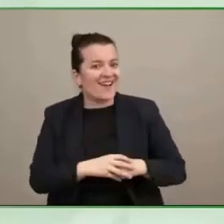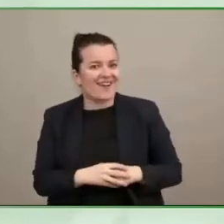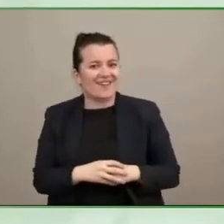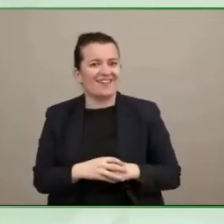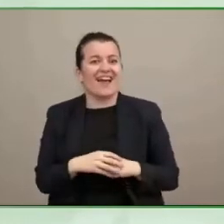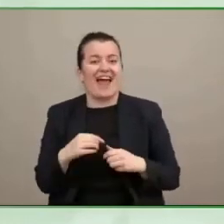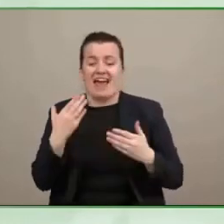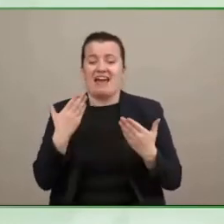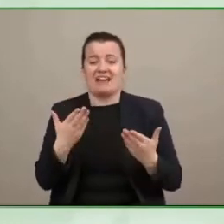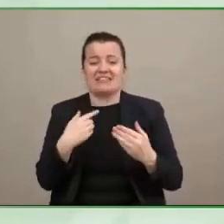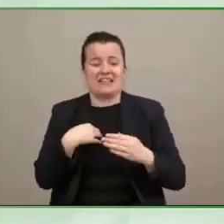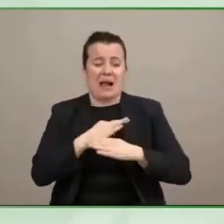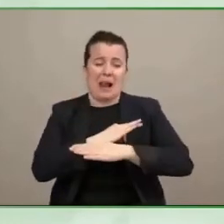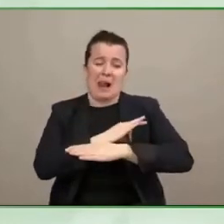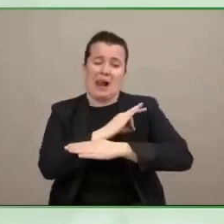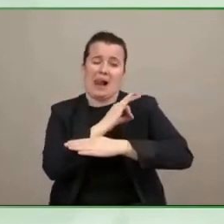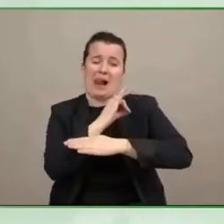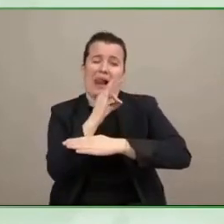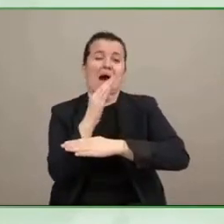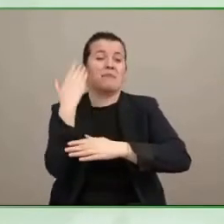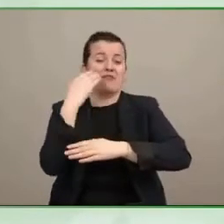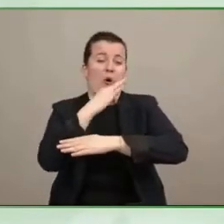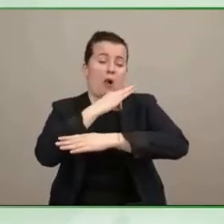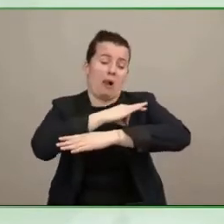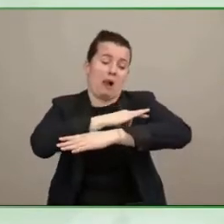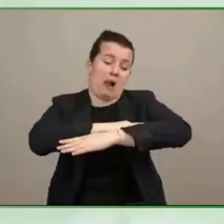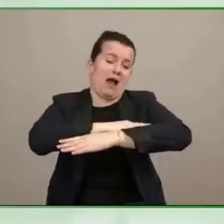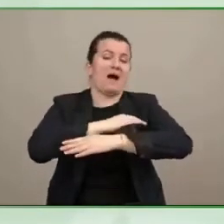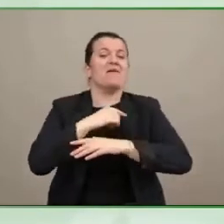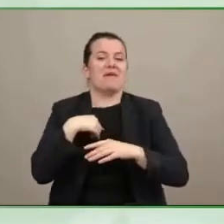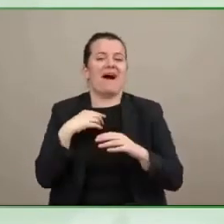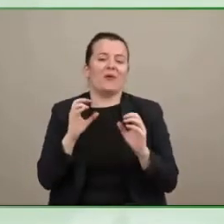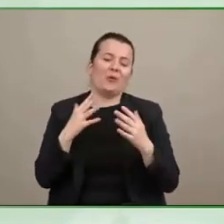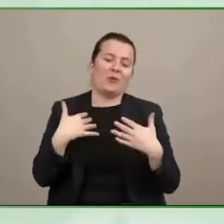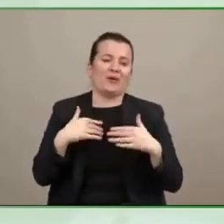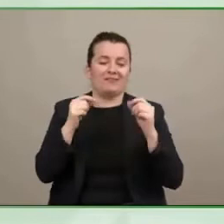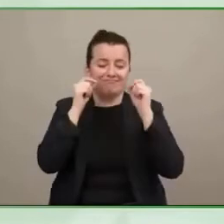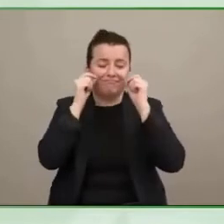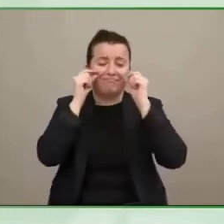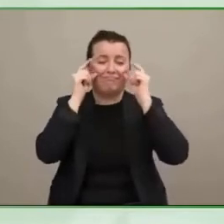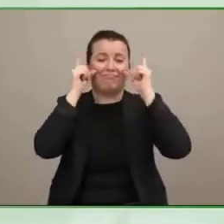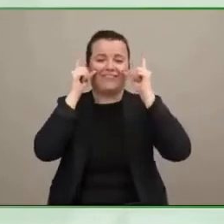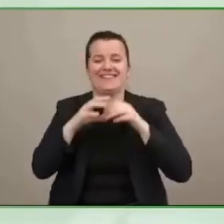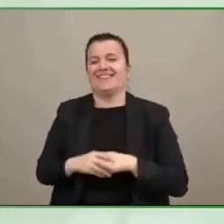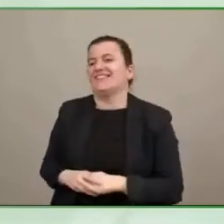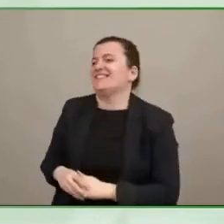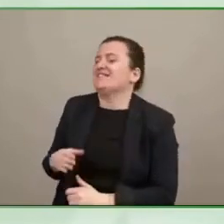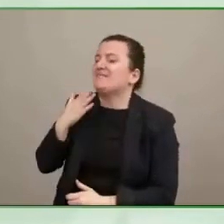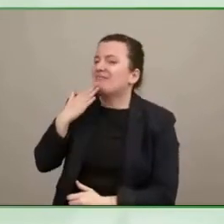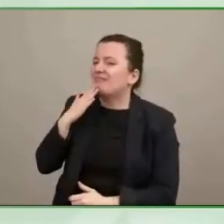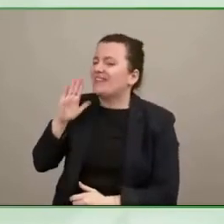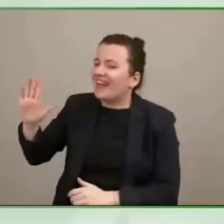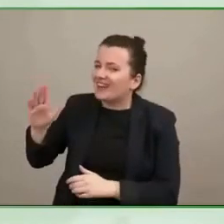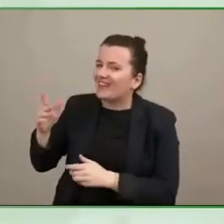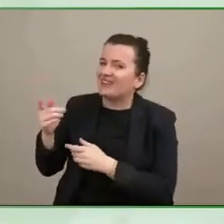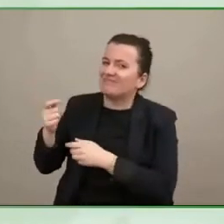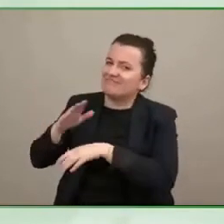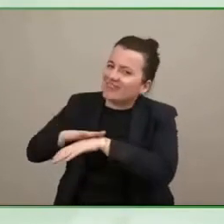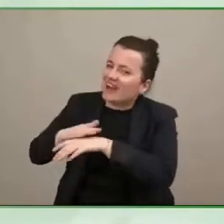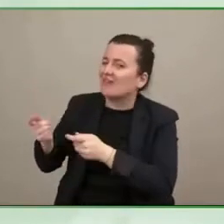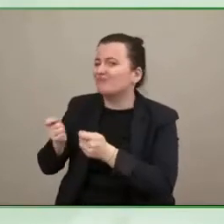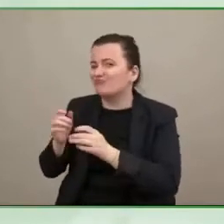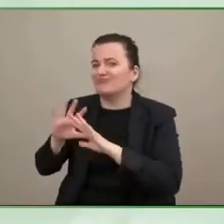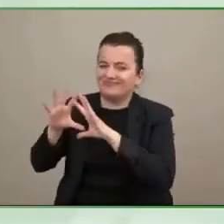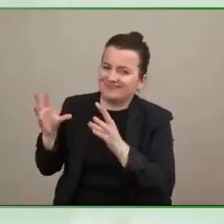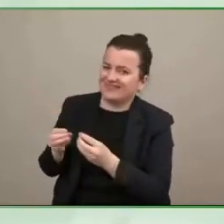it's early wonderful yes you already joined us for an earlier session thank you for your time you're east coast based and this is a more more civil